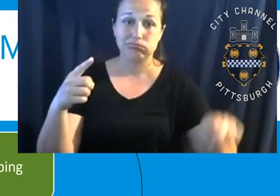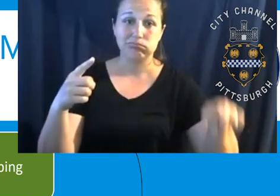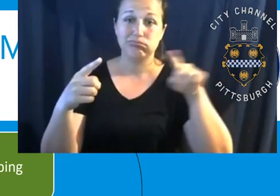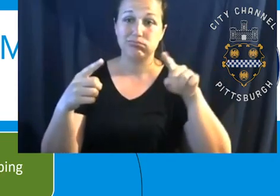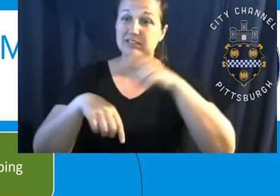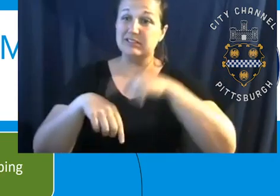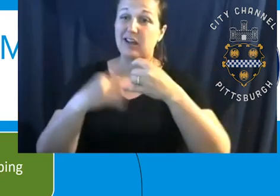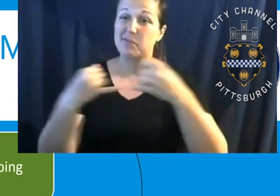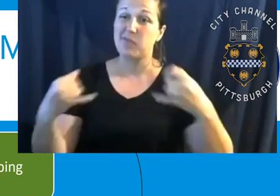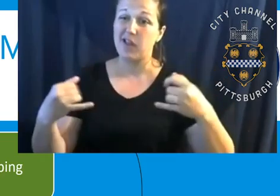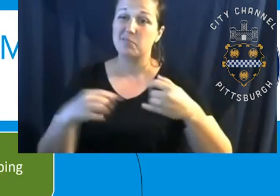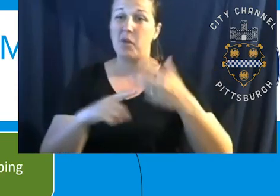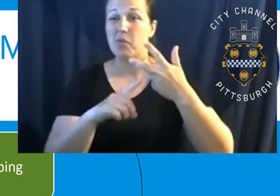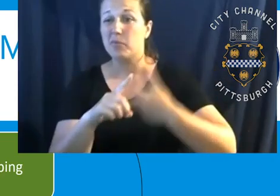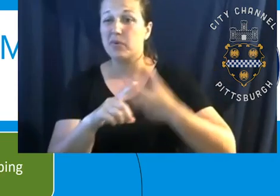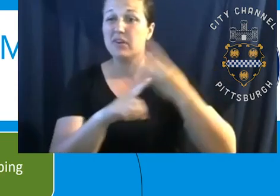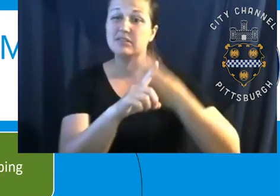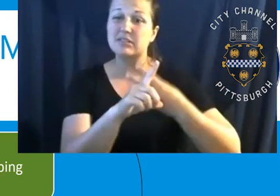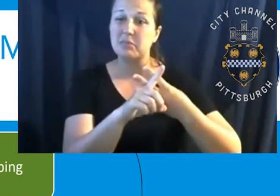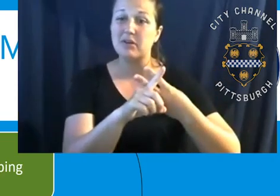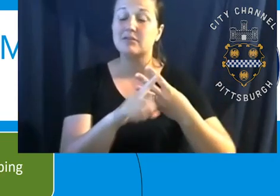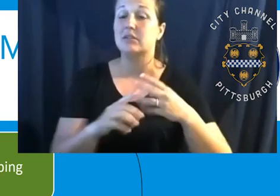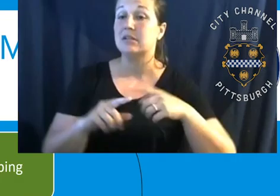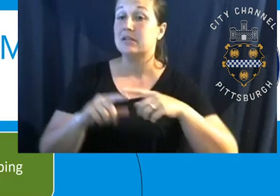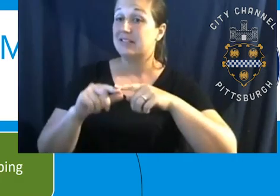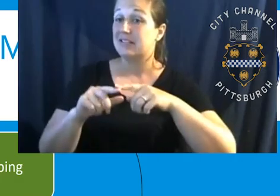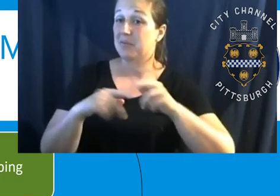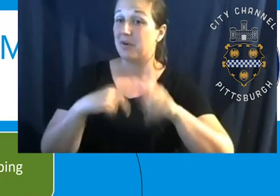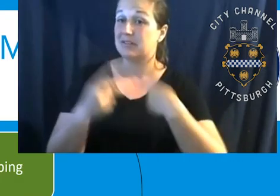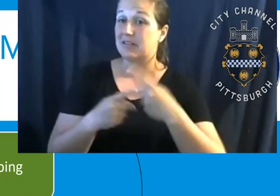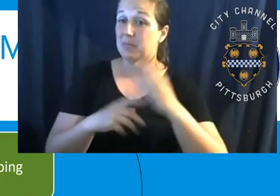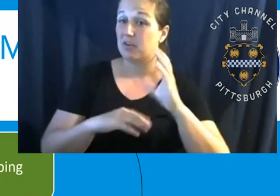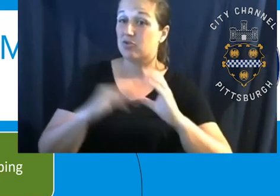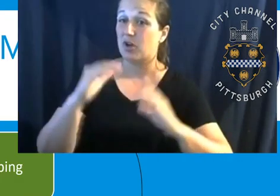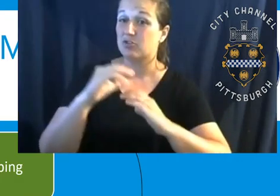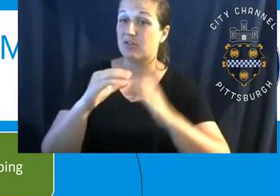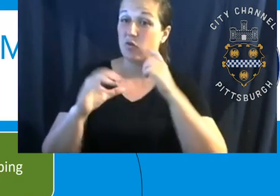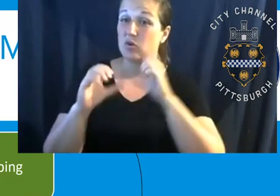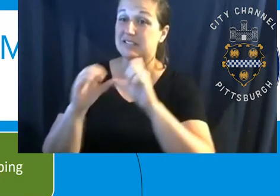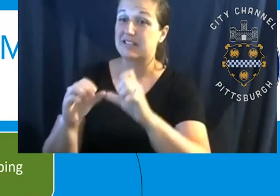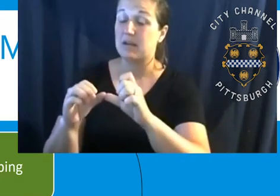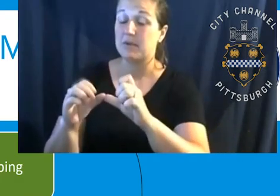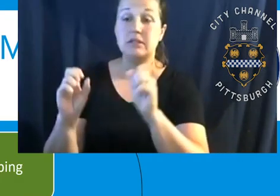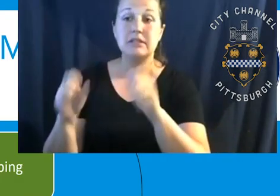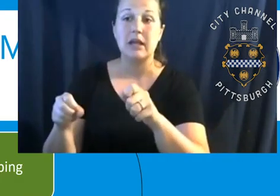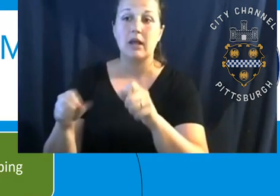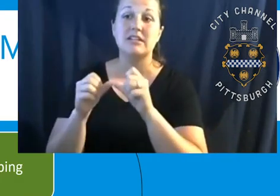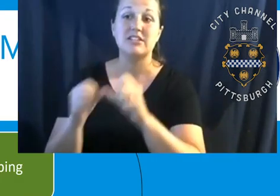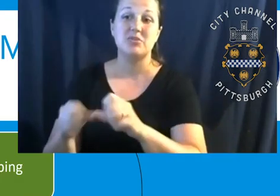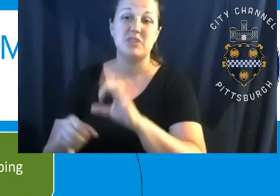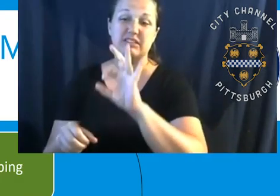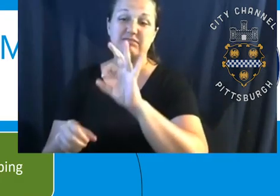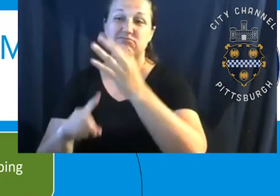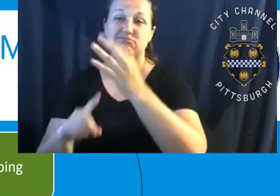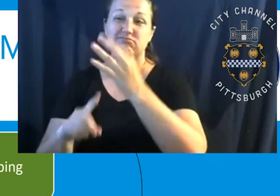generally three to six months. Um, and depending on the type of construction for a sustainment activity, that could be anywhere from nine to 18 months, depending